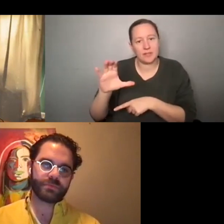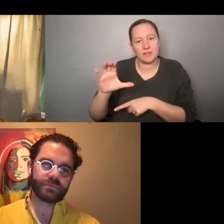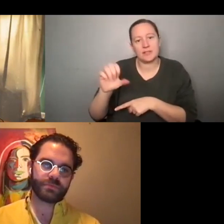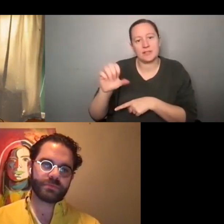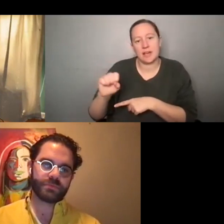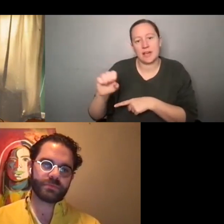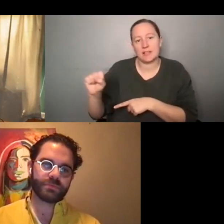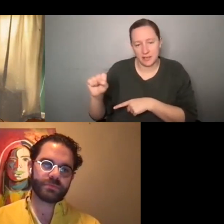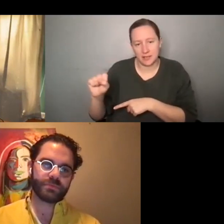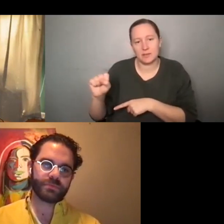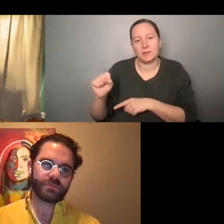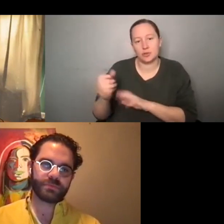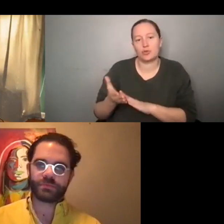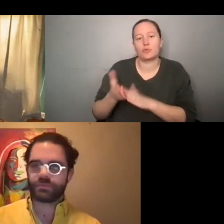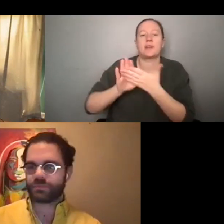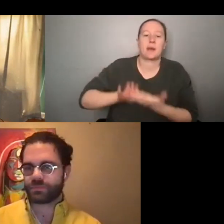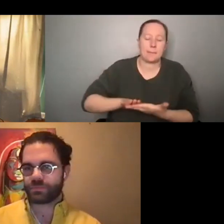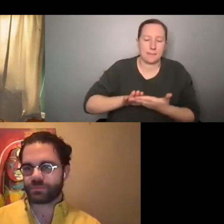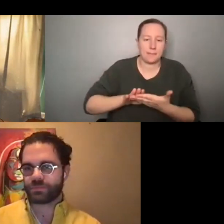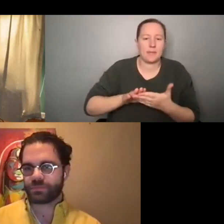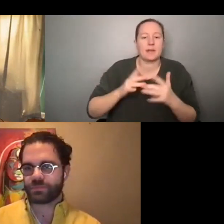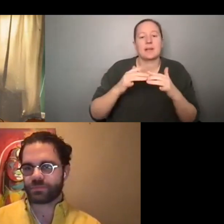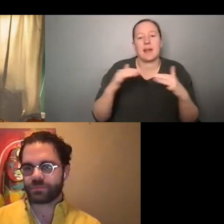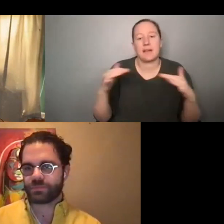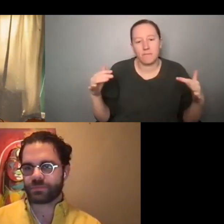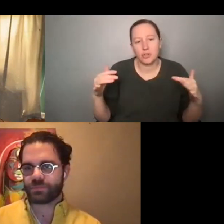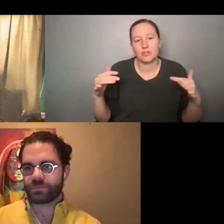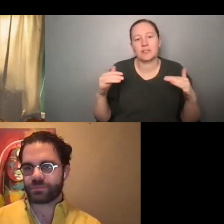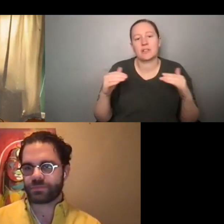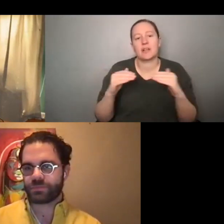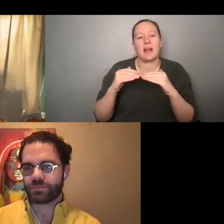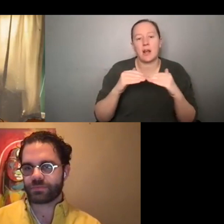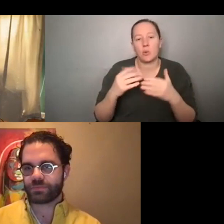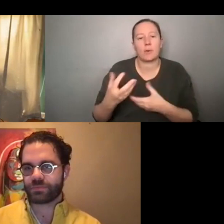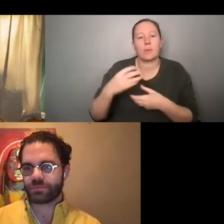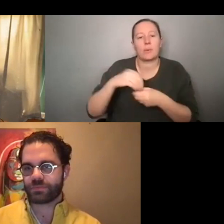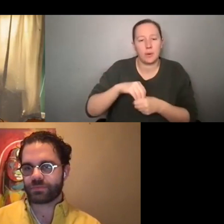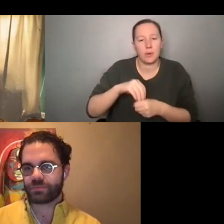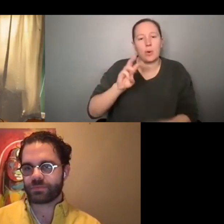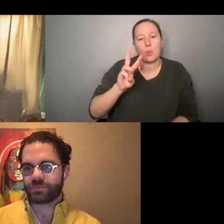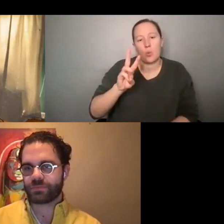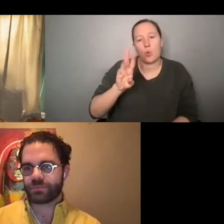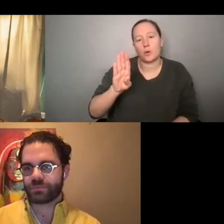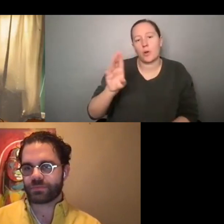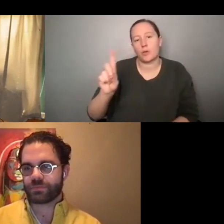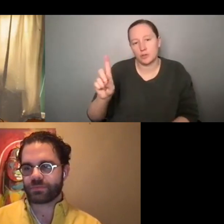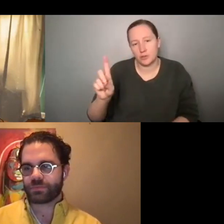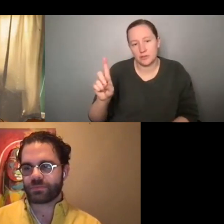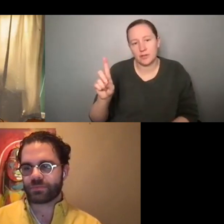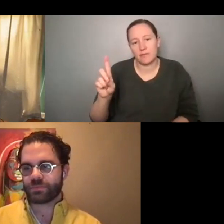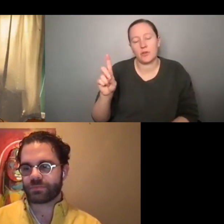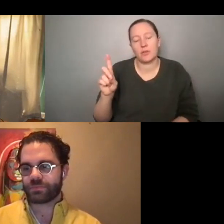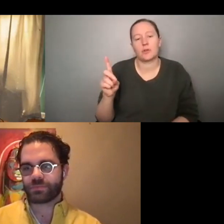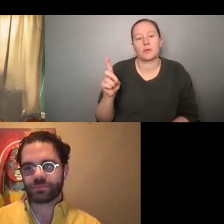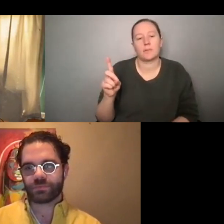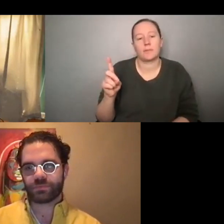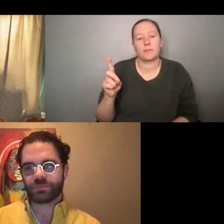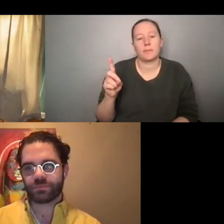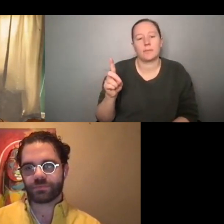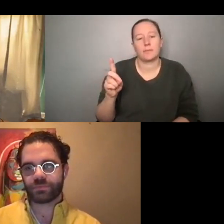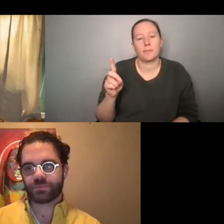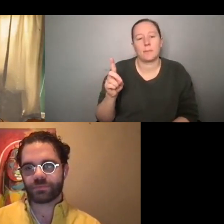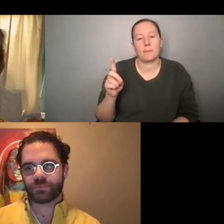to become a diversity, equity, and inclusion intern at Warner discovery, which is led by,